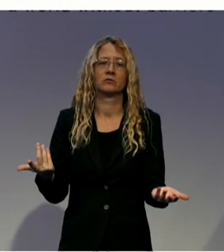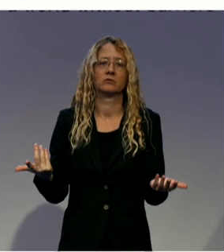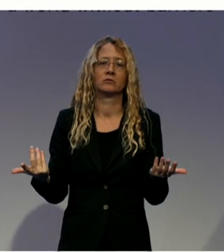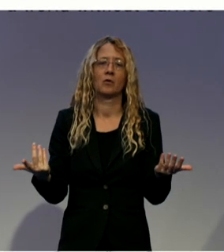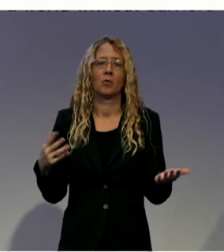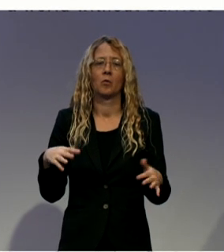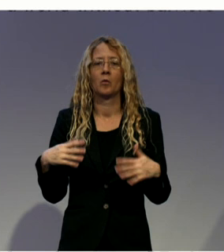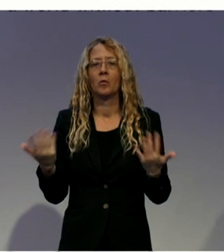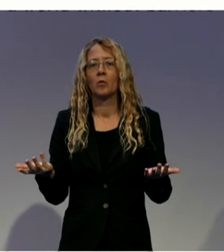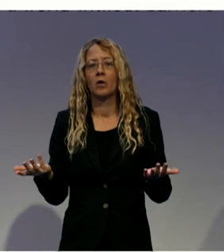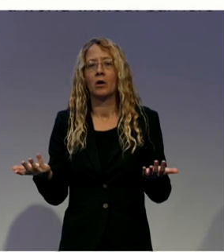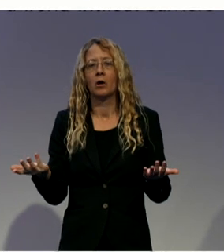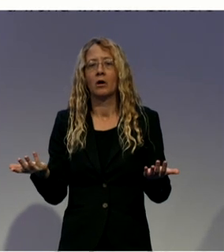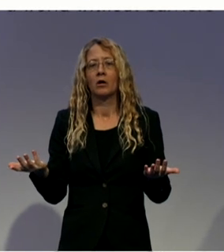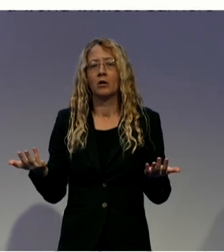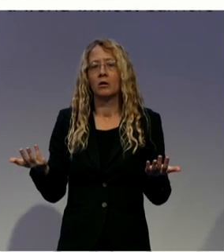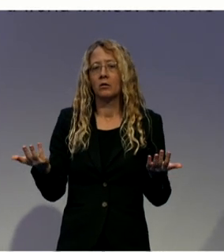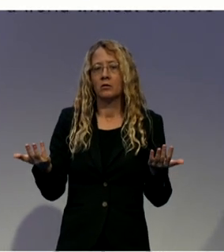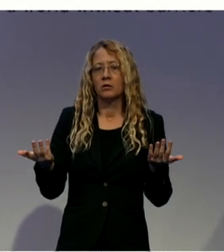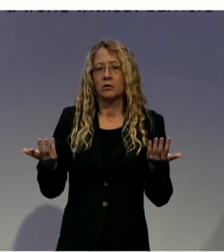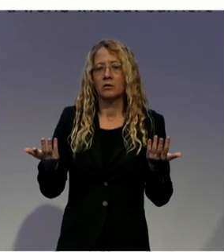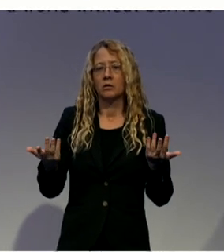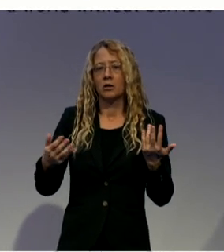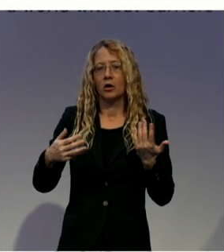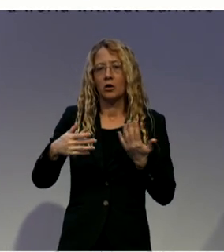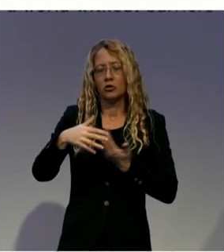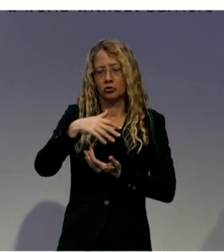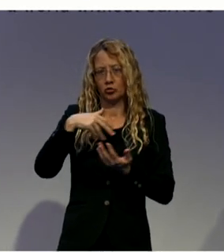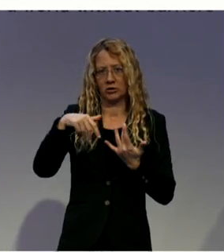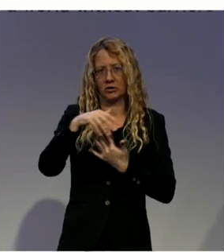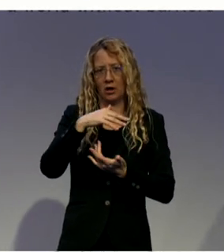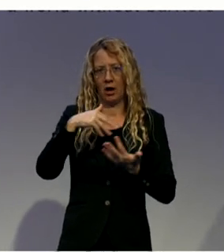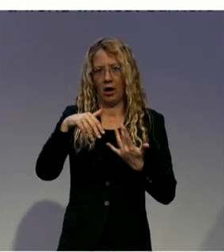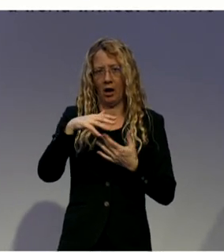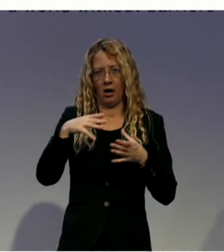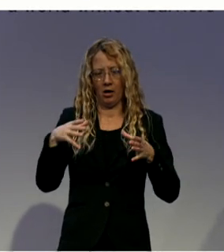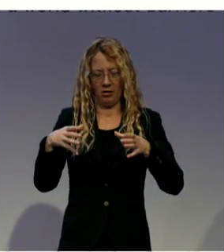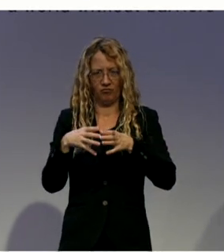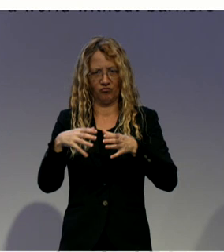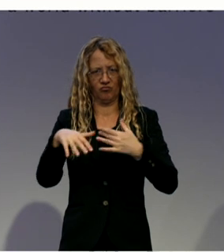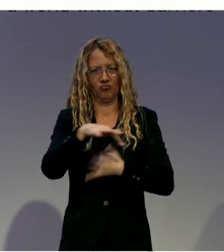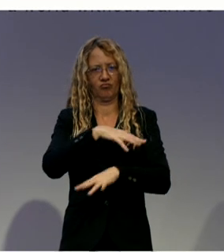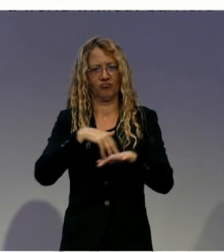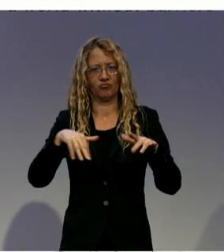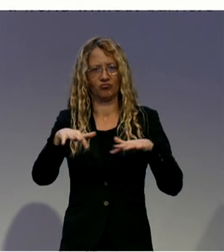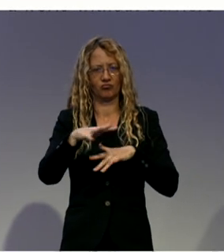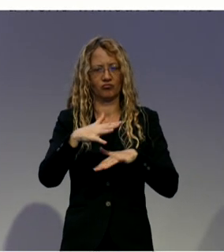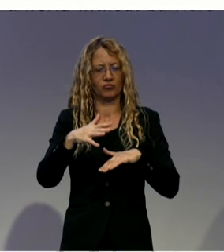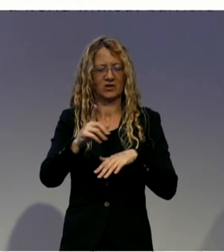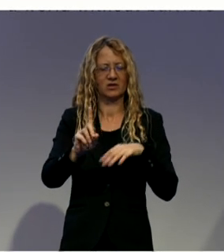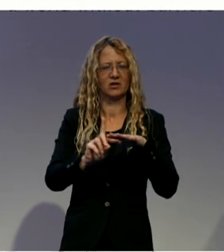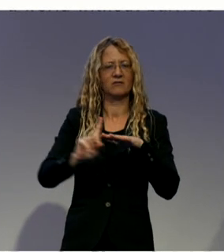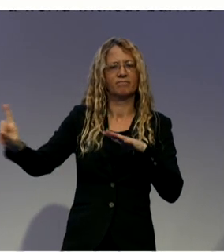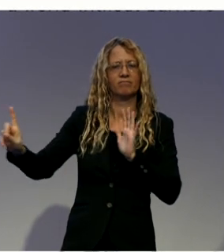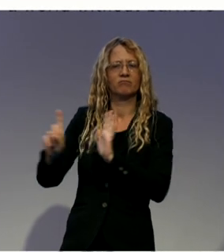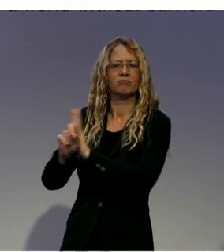community exclusion because behavior, conducts. When everybody perceives risk that the